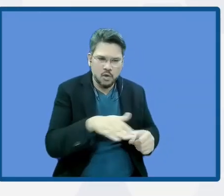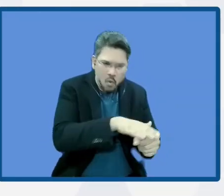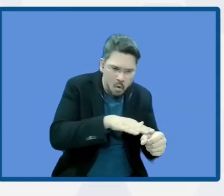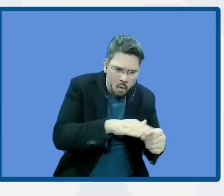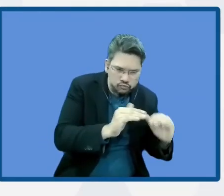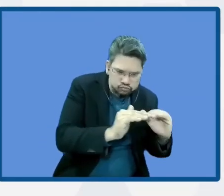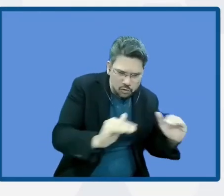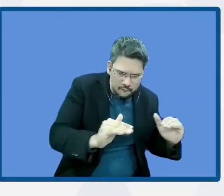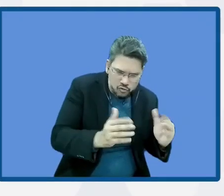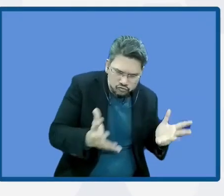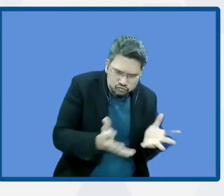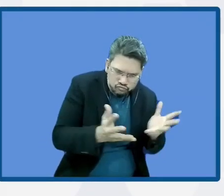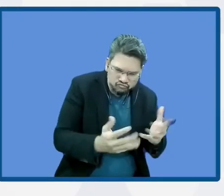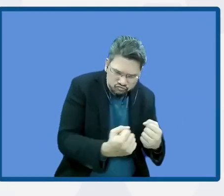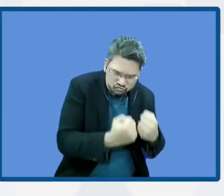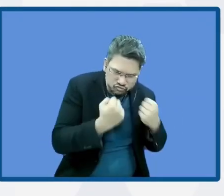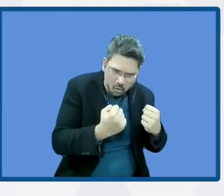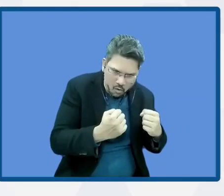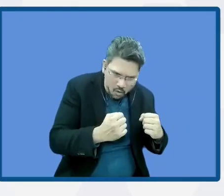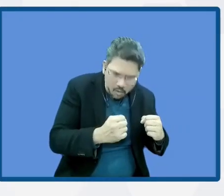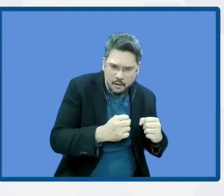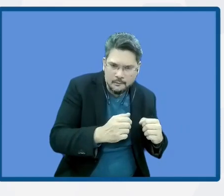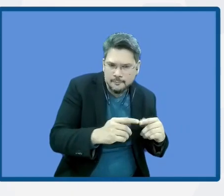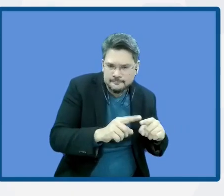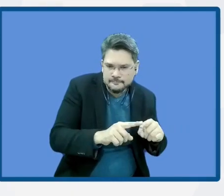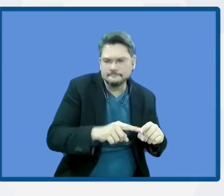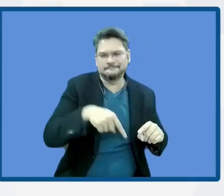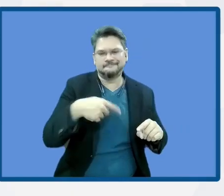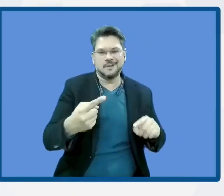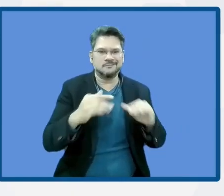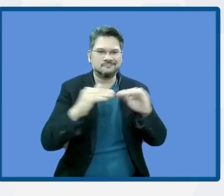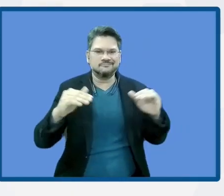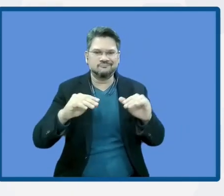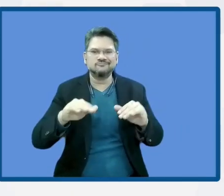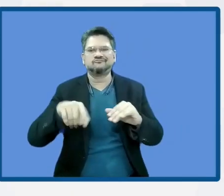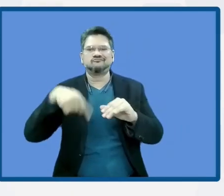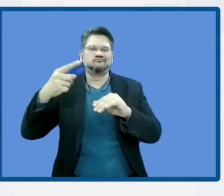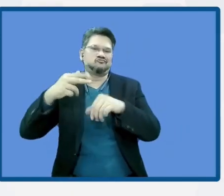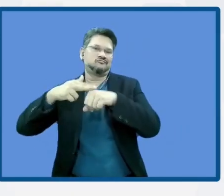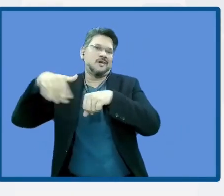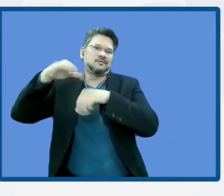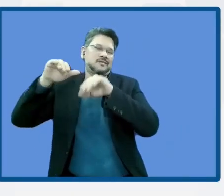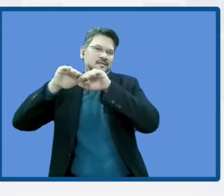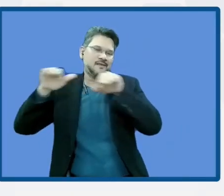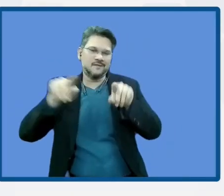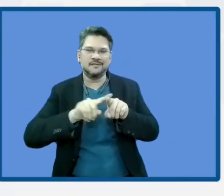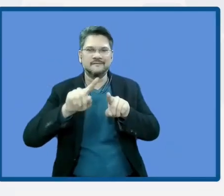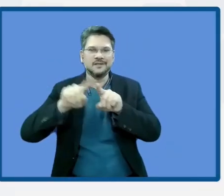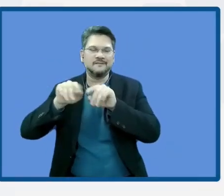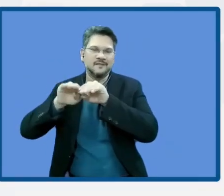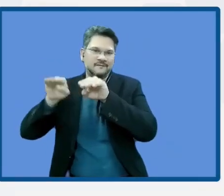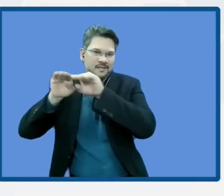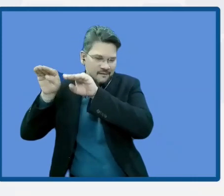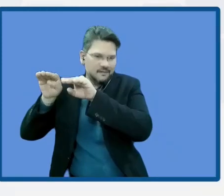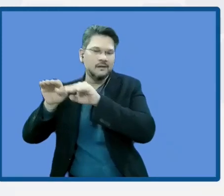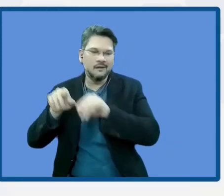regional level. How to strengthen those skills and capabilities? Well, we need to find out or to find these